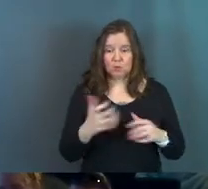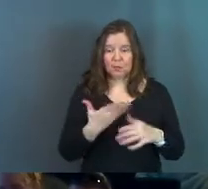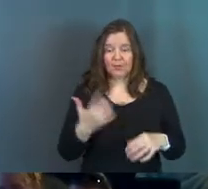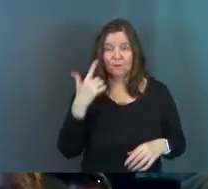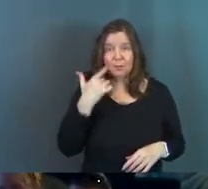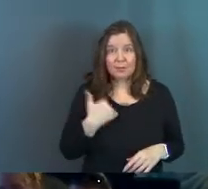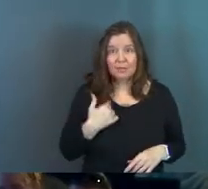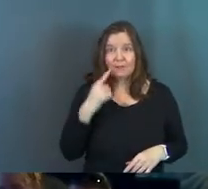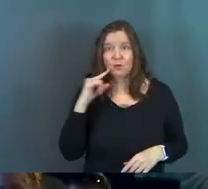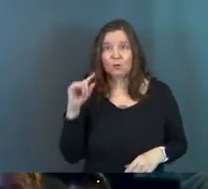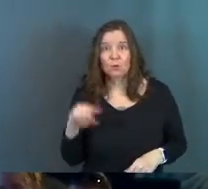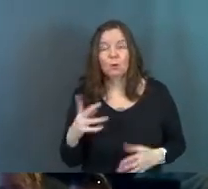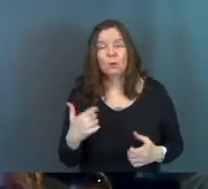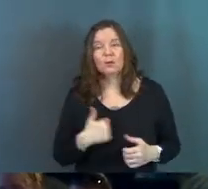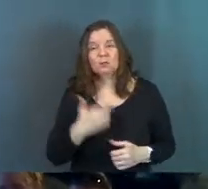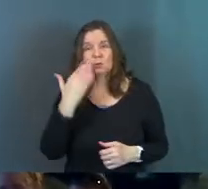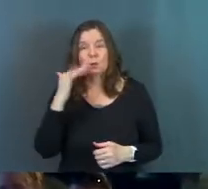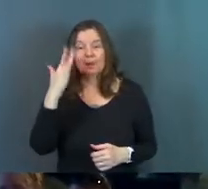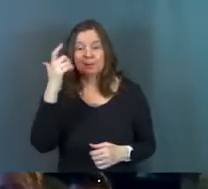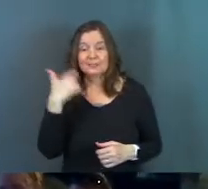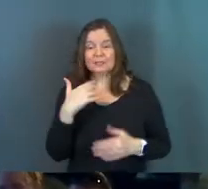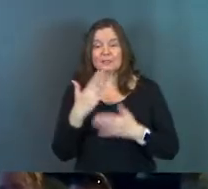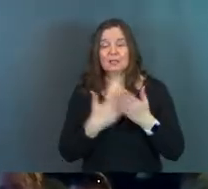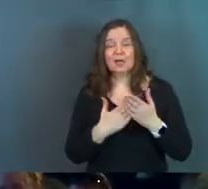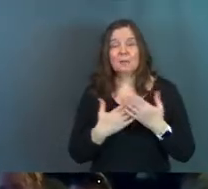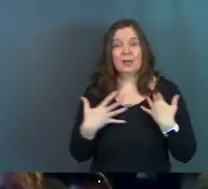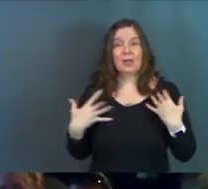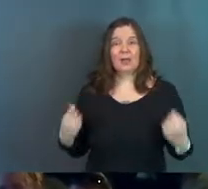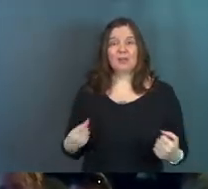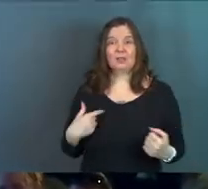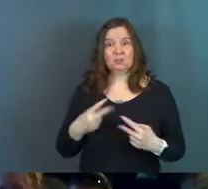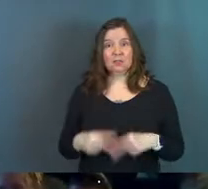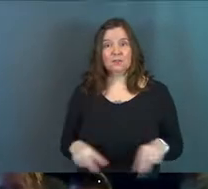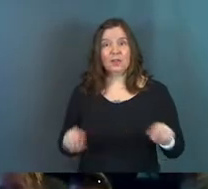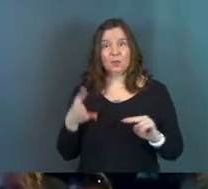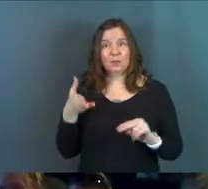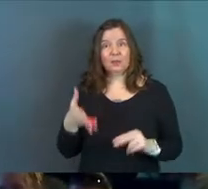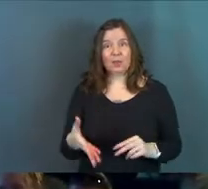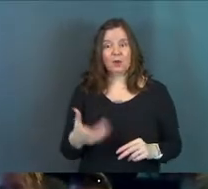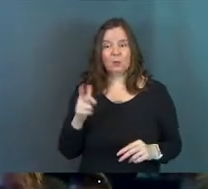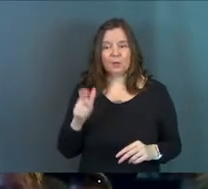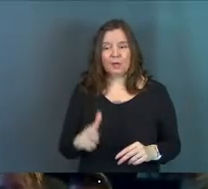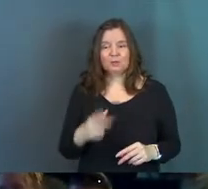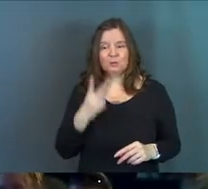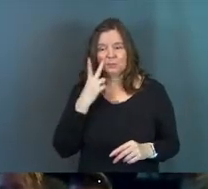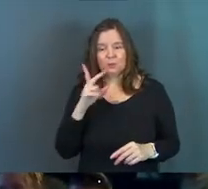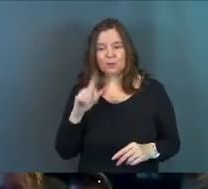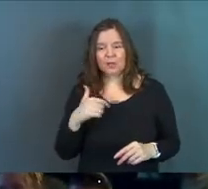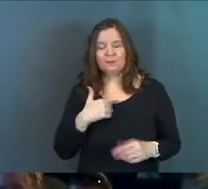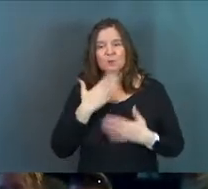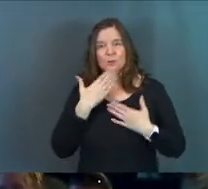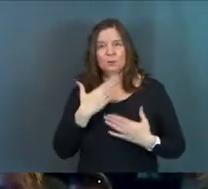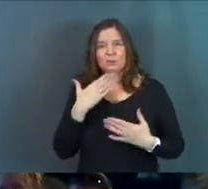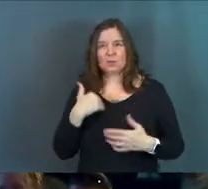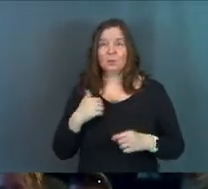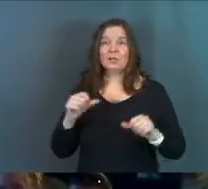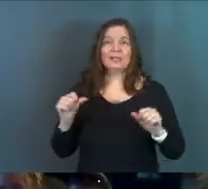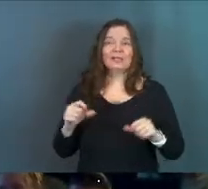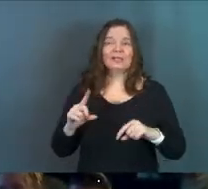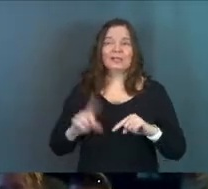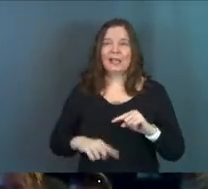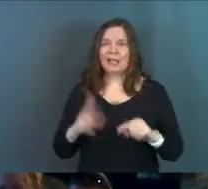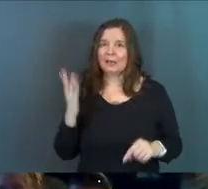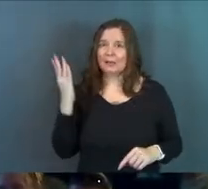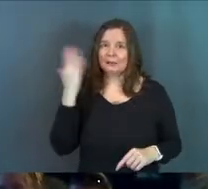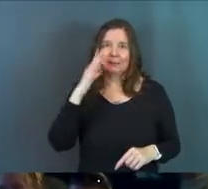for you. And he wants us to know that because there's some health in there. There's some value there that we've got to see, that we've got to appreciate, that we cannot